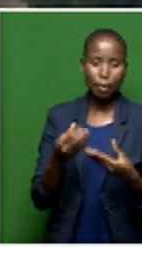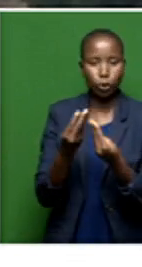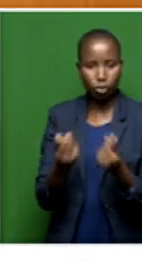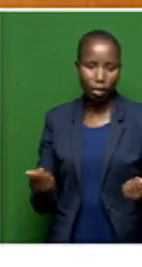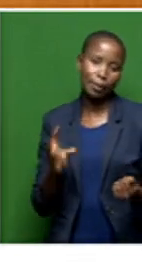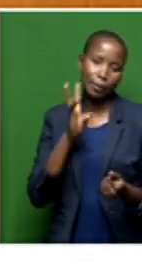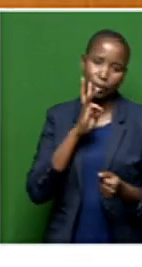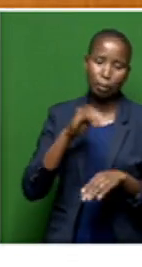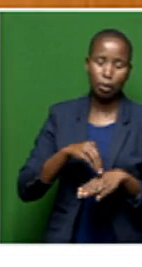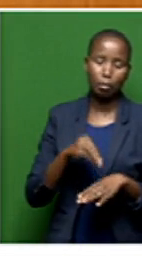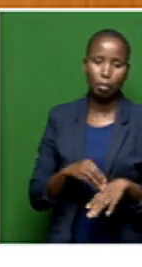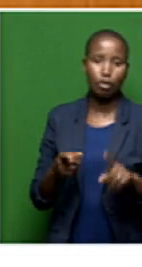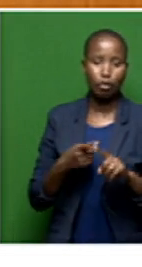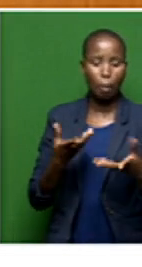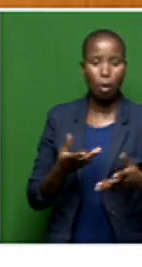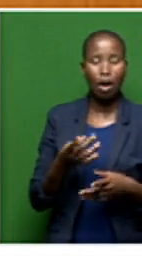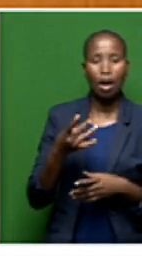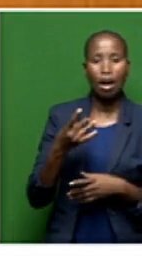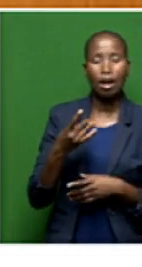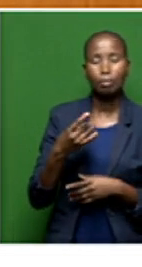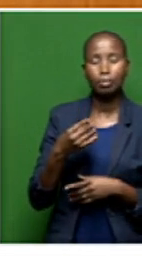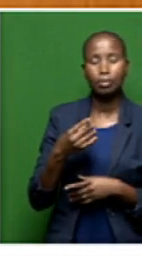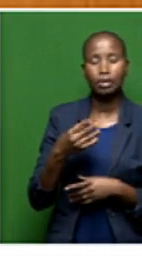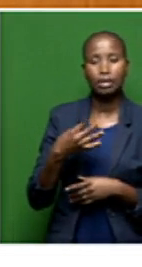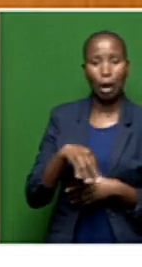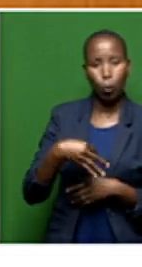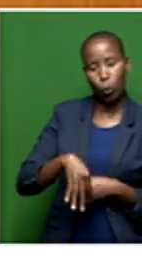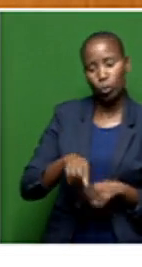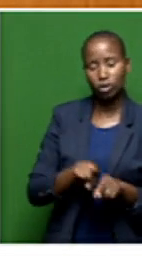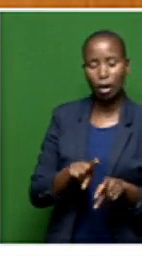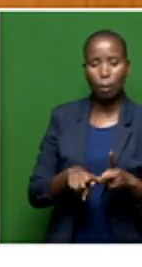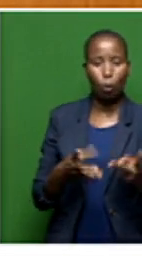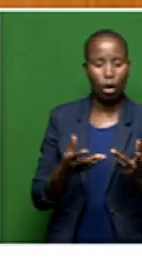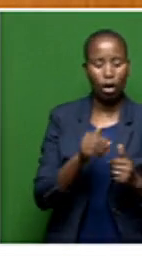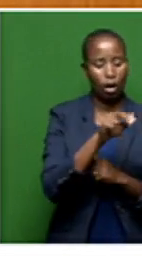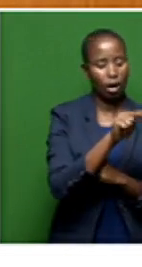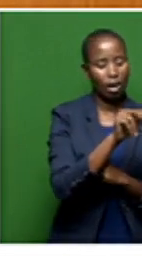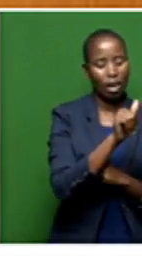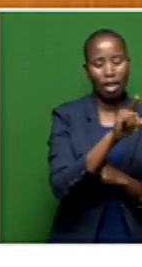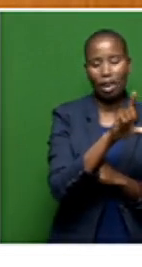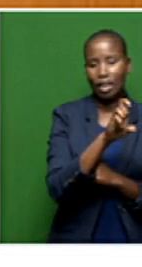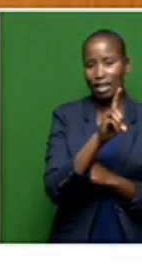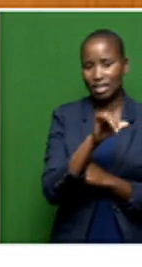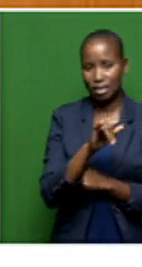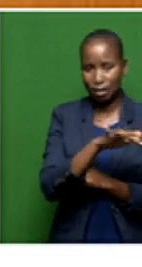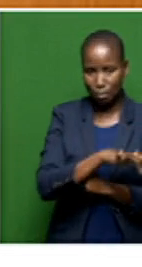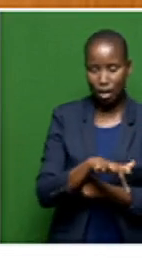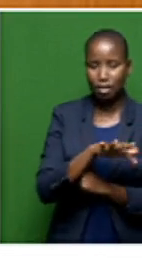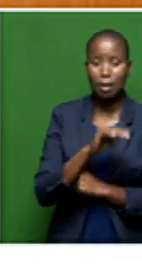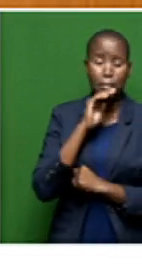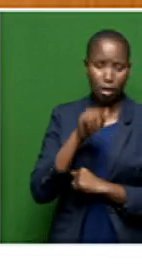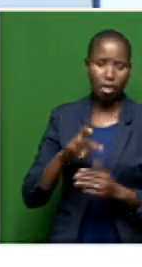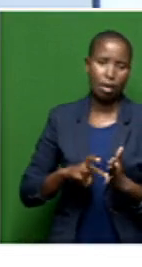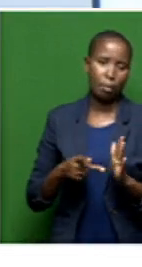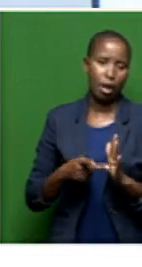Daun and in Naledi. So there is that plan that will be dealing with this